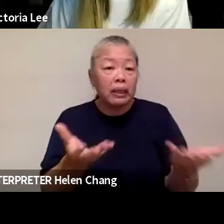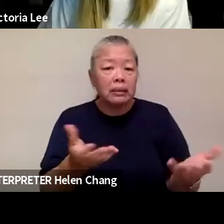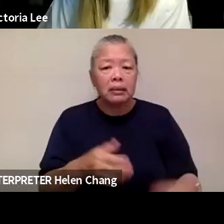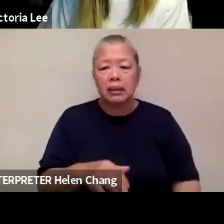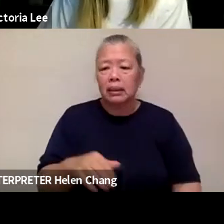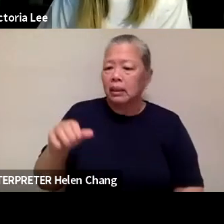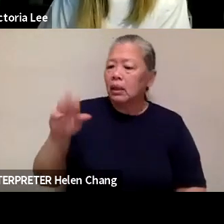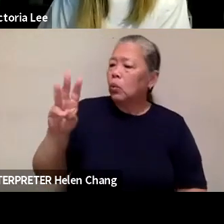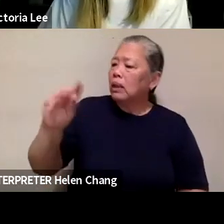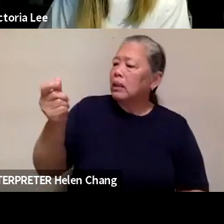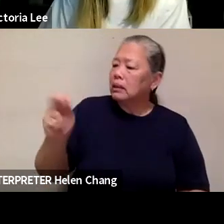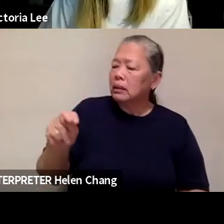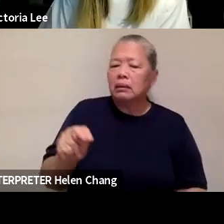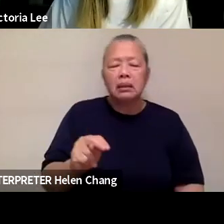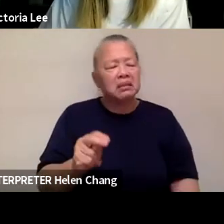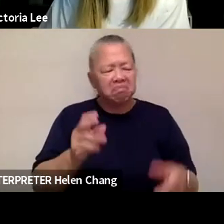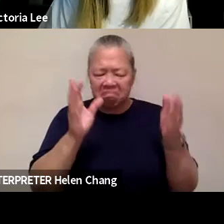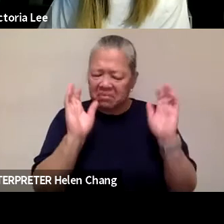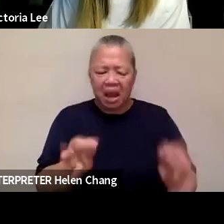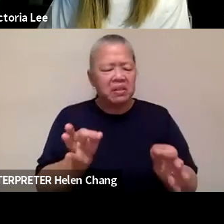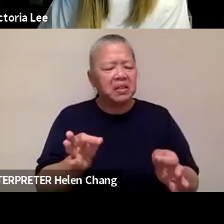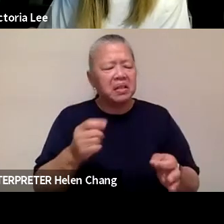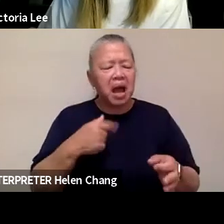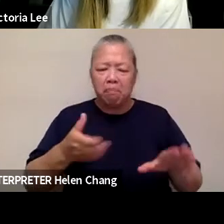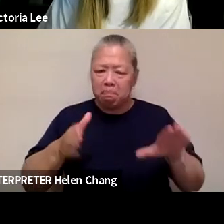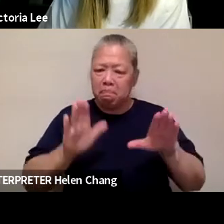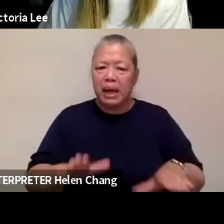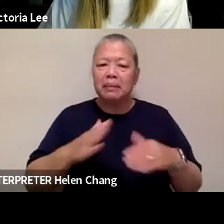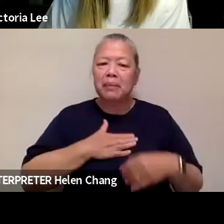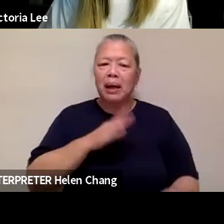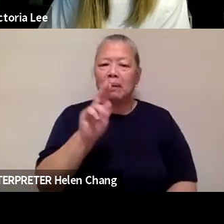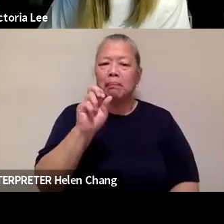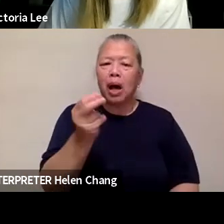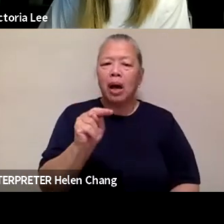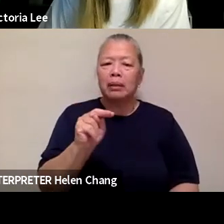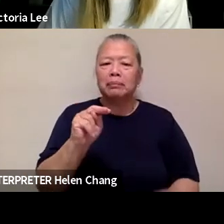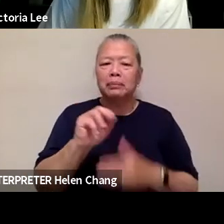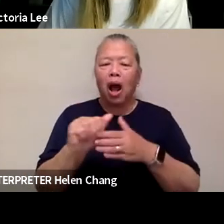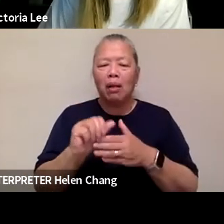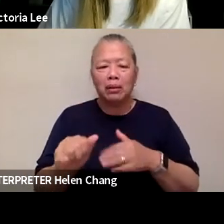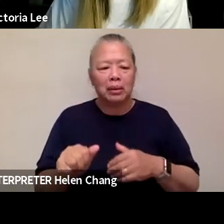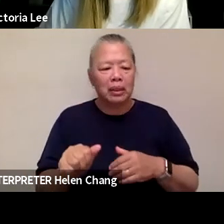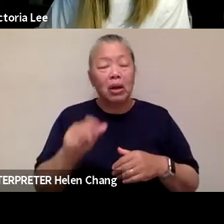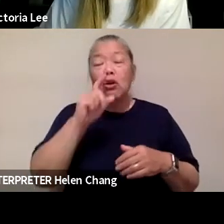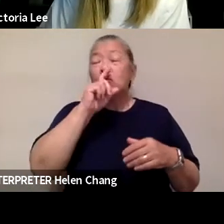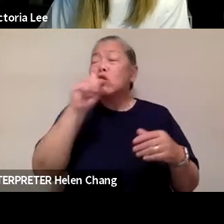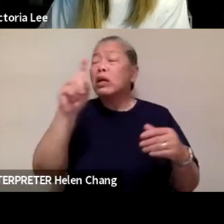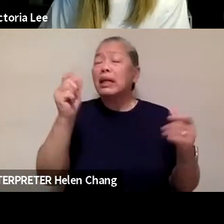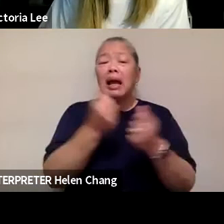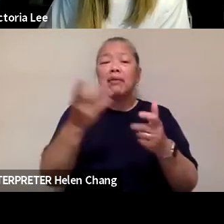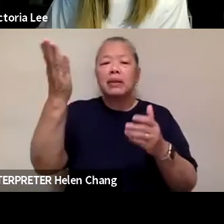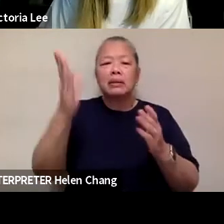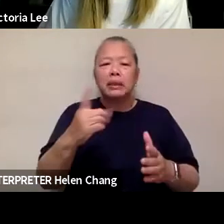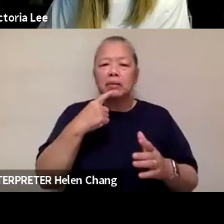Simone, absolutely. I can bet my bottom dollar on it. And it's a summary of what all the speaker just talked about. Uh,